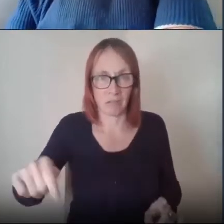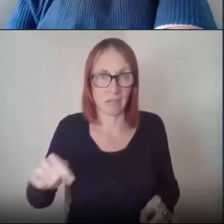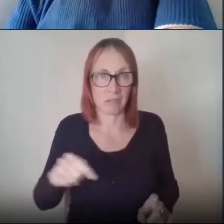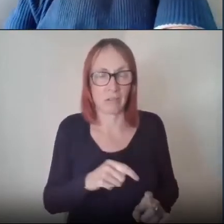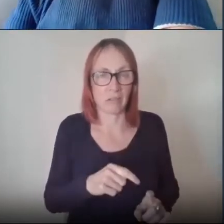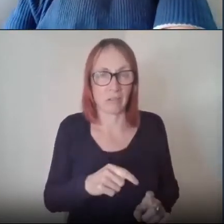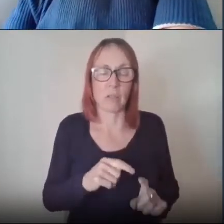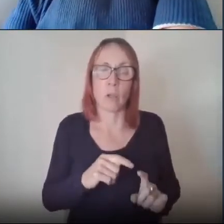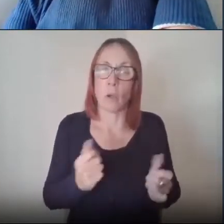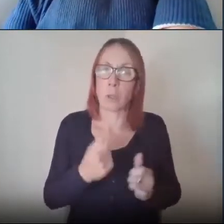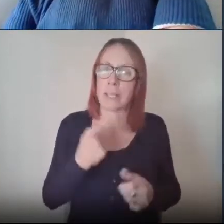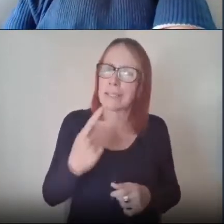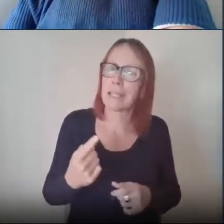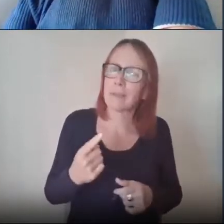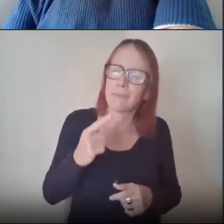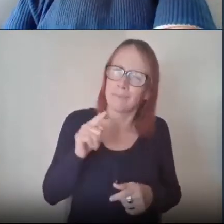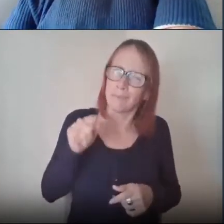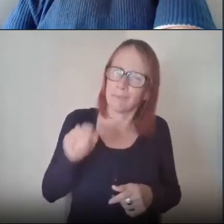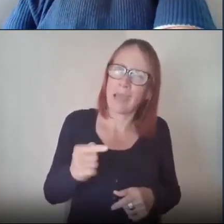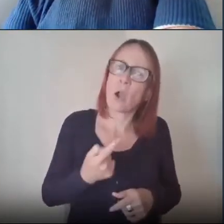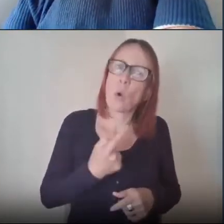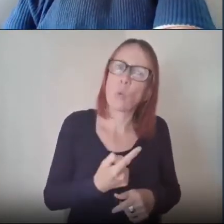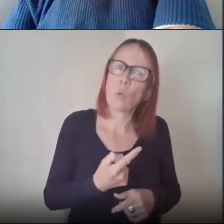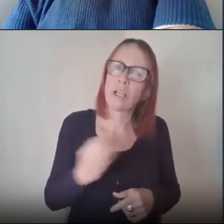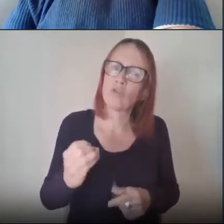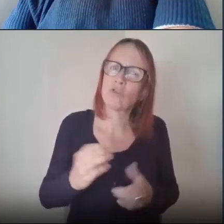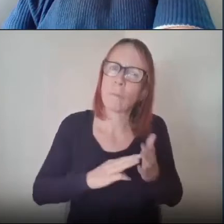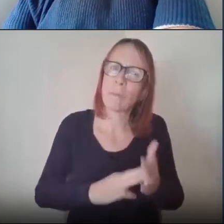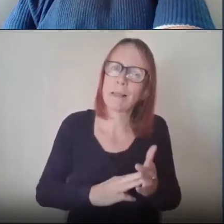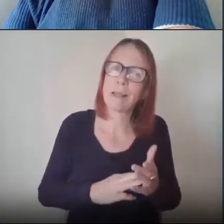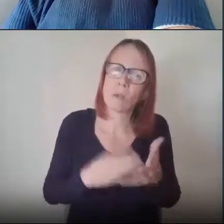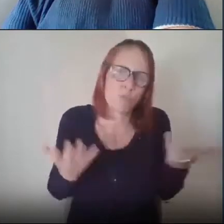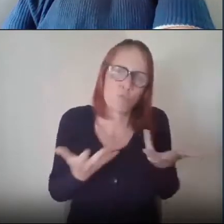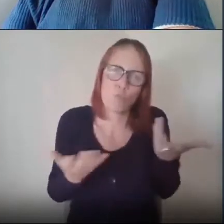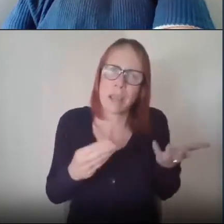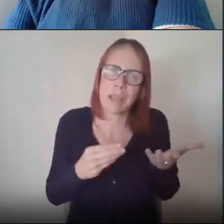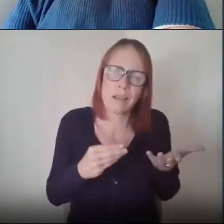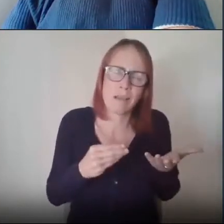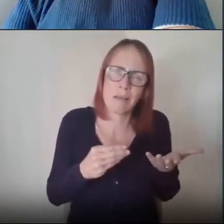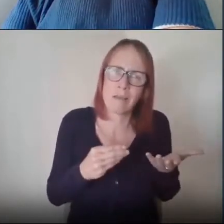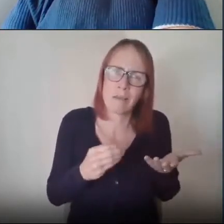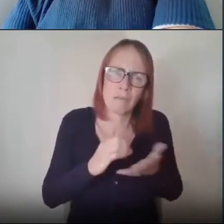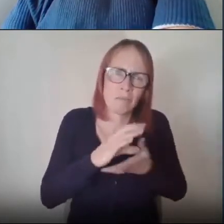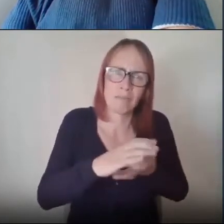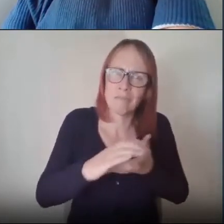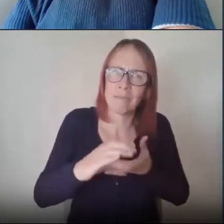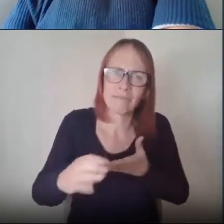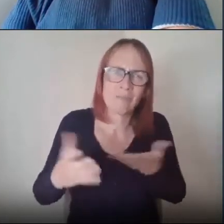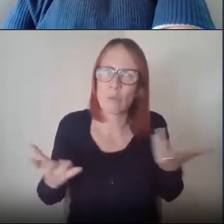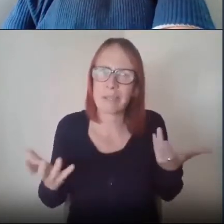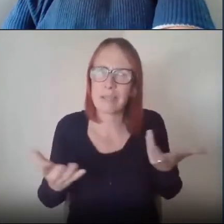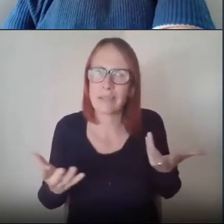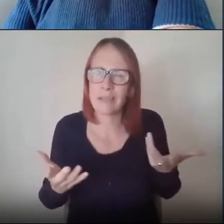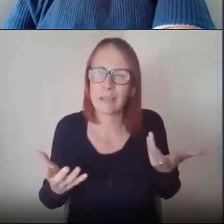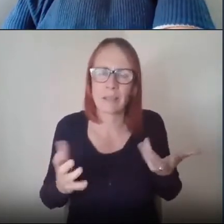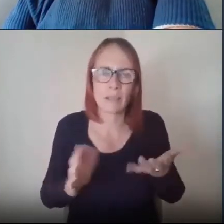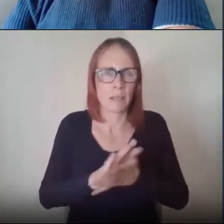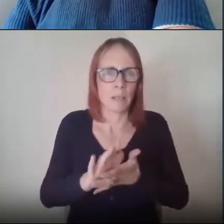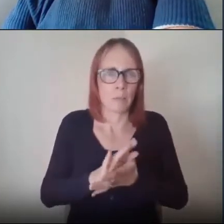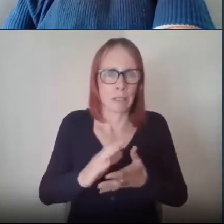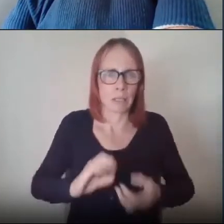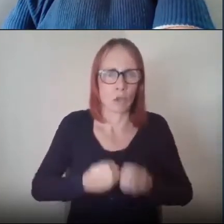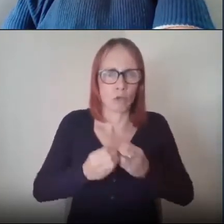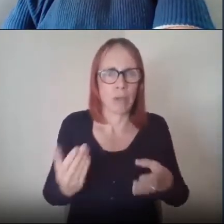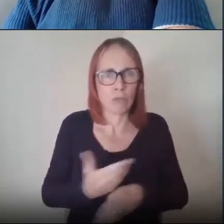council okay demonstrate that you've spent a hundred million pounds in cowdenbeath so it's created jobs it's created employment